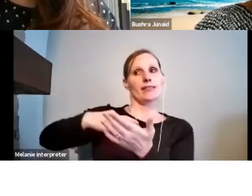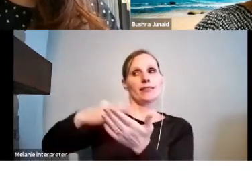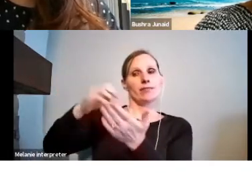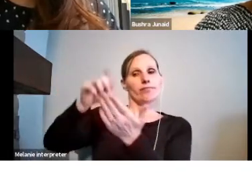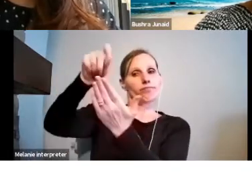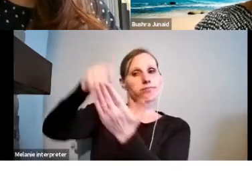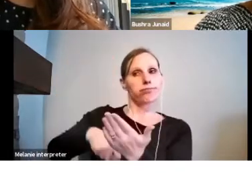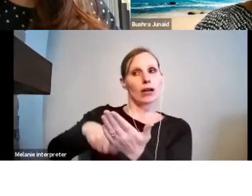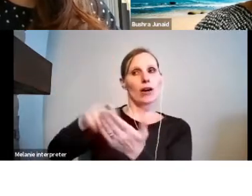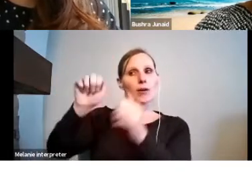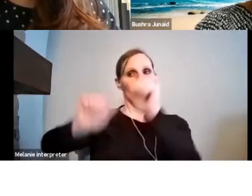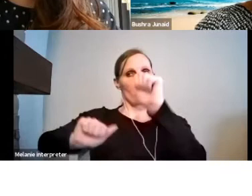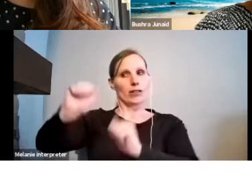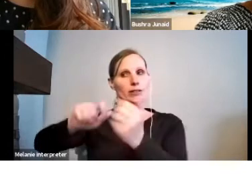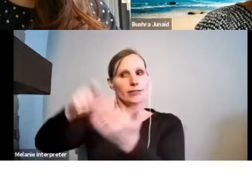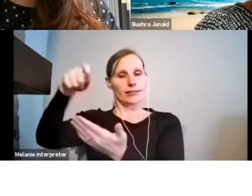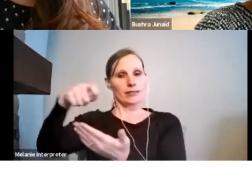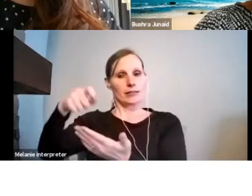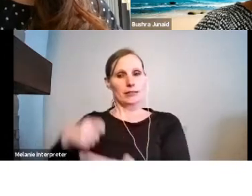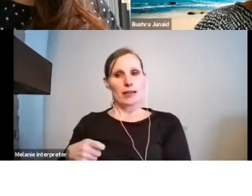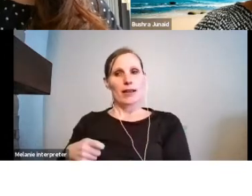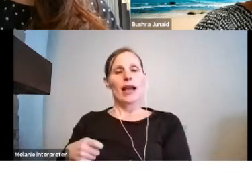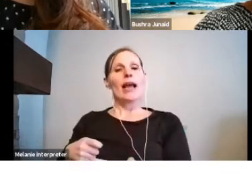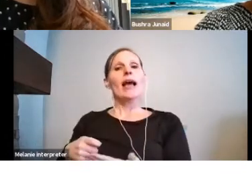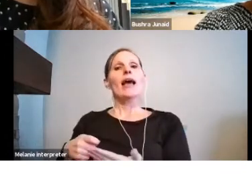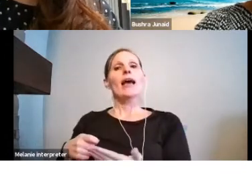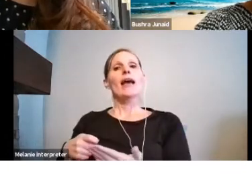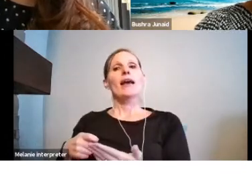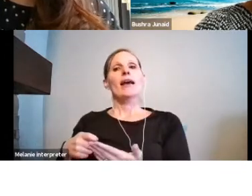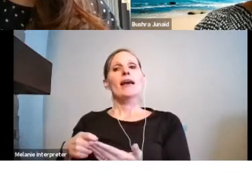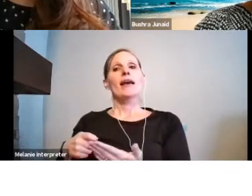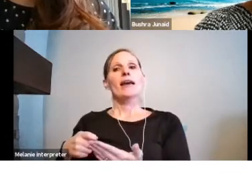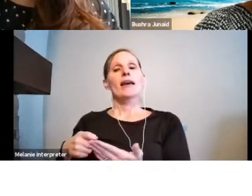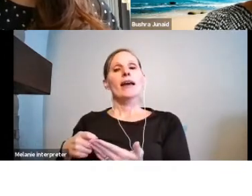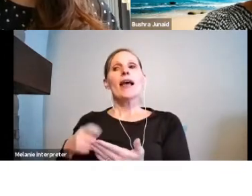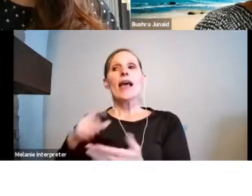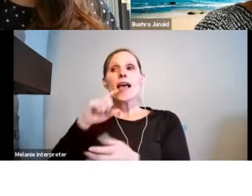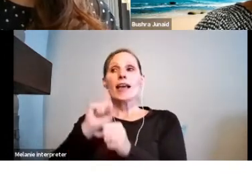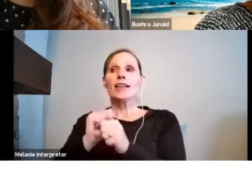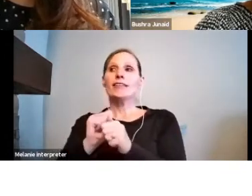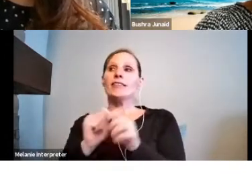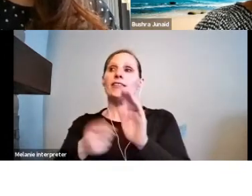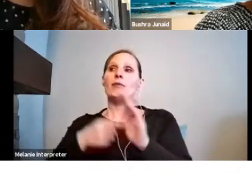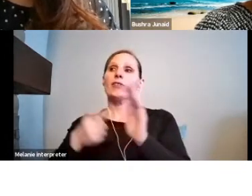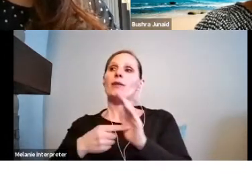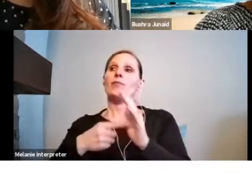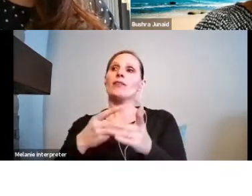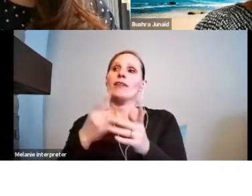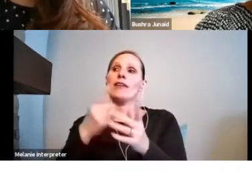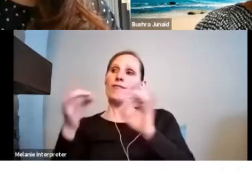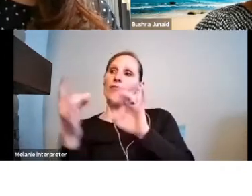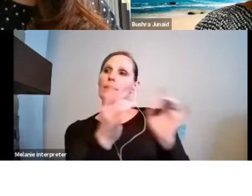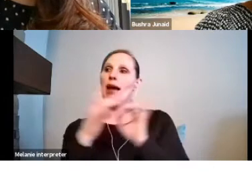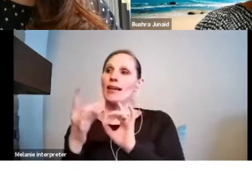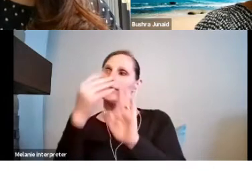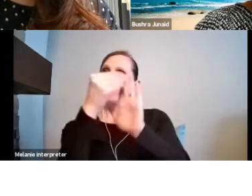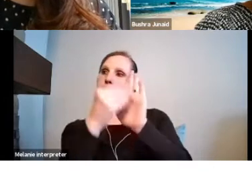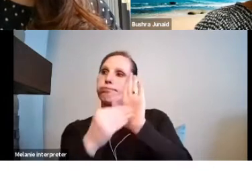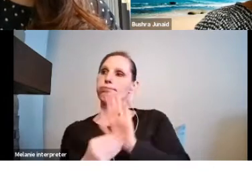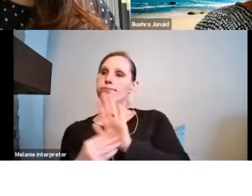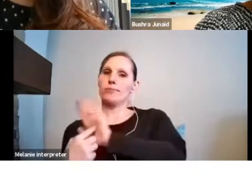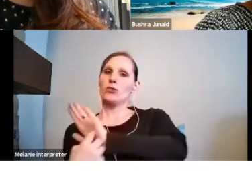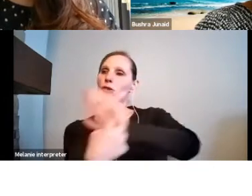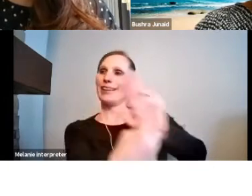webpage so that applicants can review the information that assessors will be using and what they're looking for in